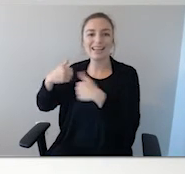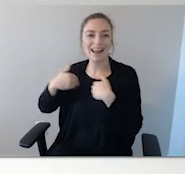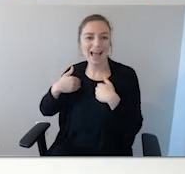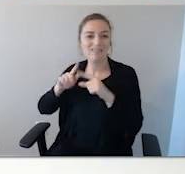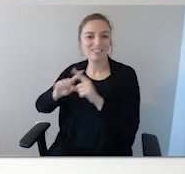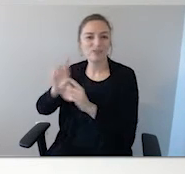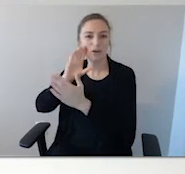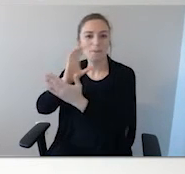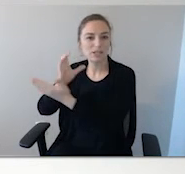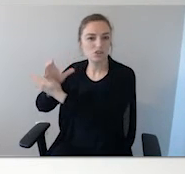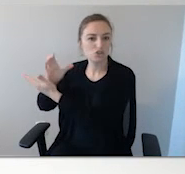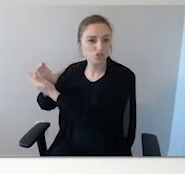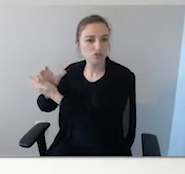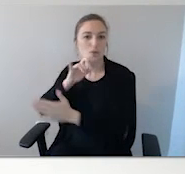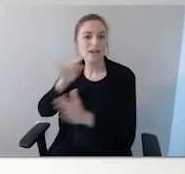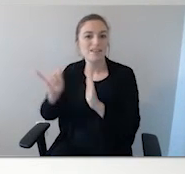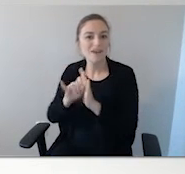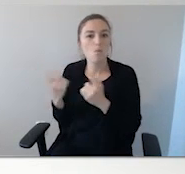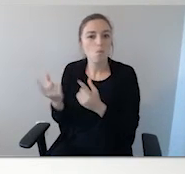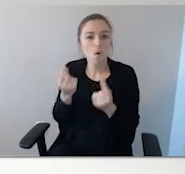And then there's the locating technologies.